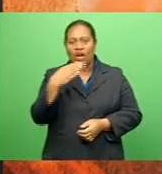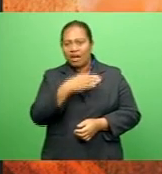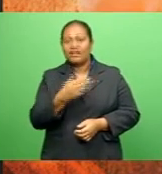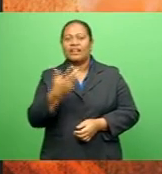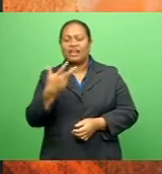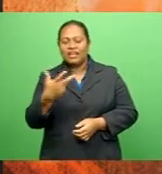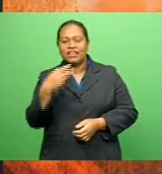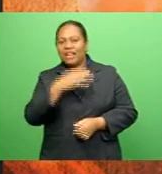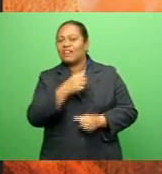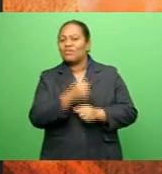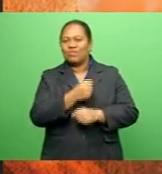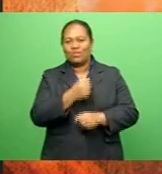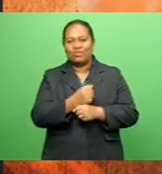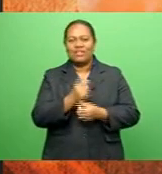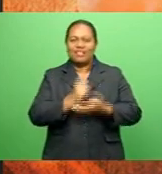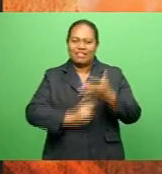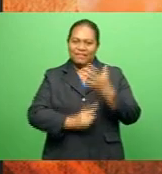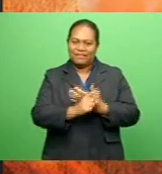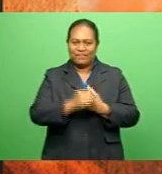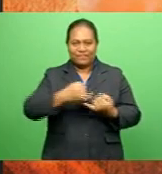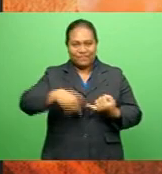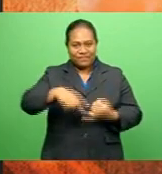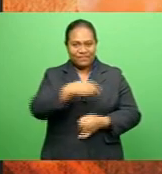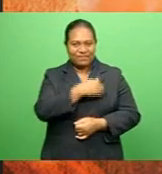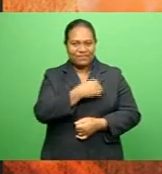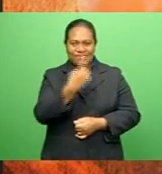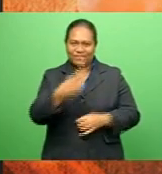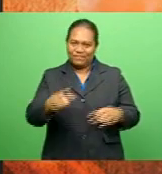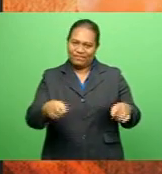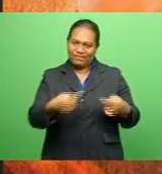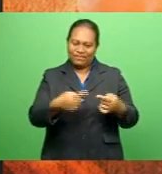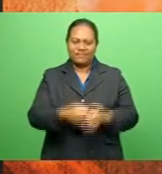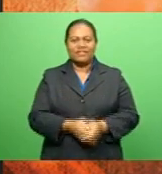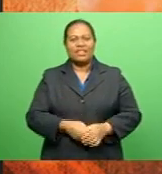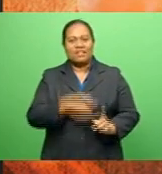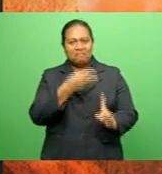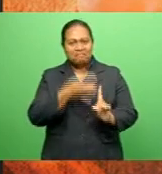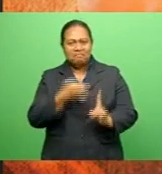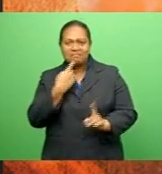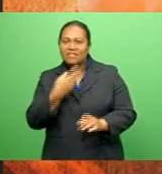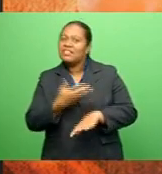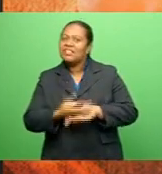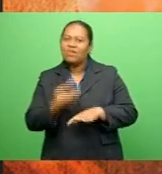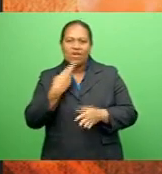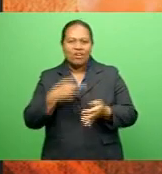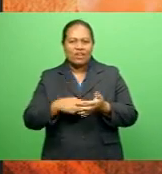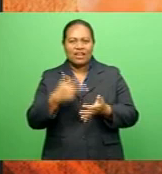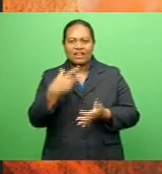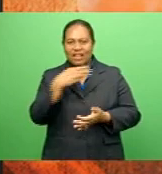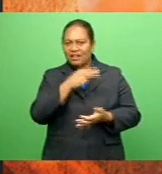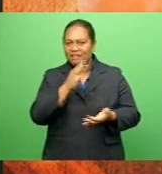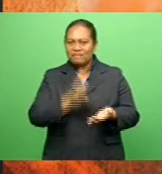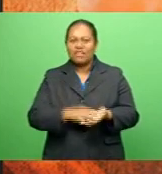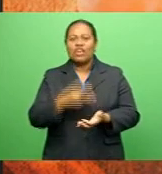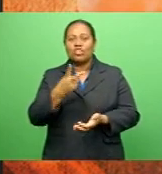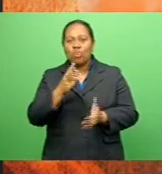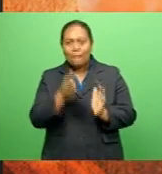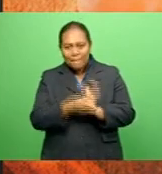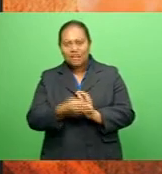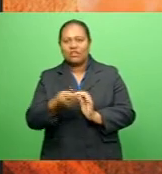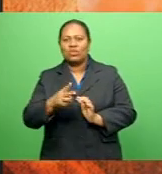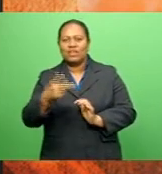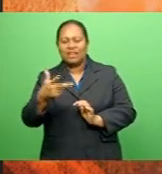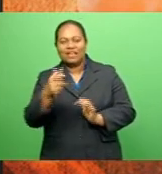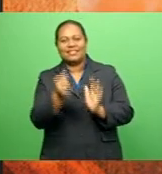800 meters At the Suva Zone 1 meet today Kumar also set a new record in the 800 meters With a time of 2 minutes 28